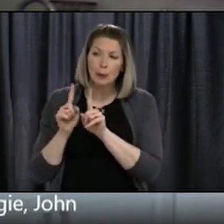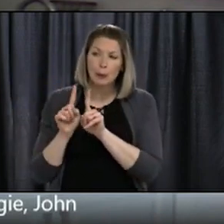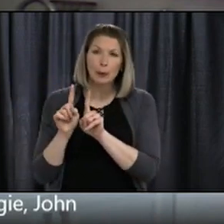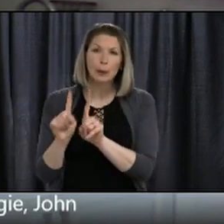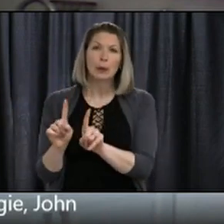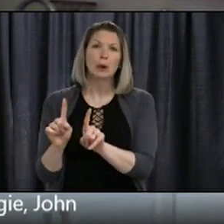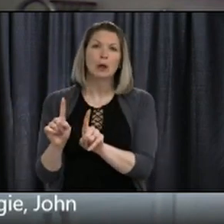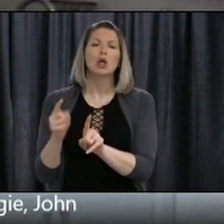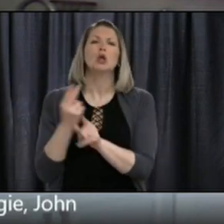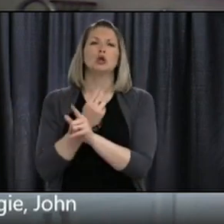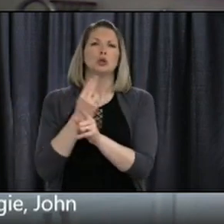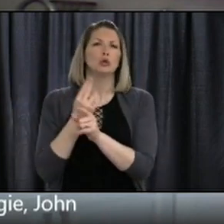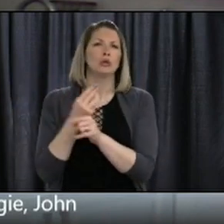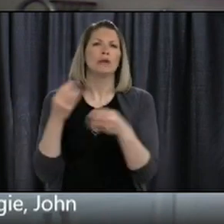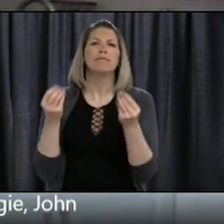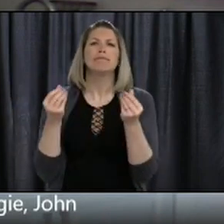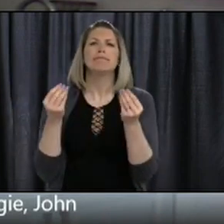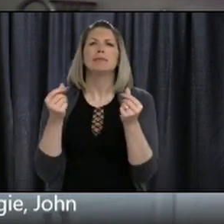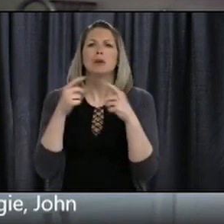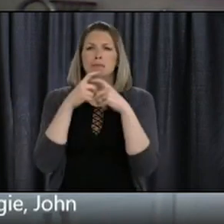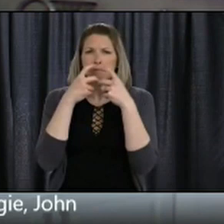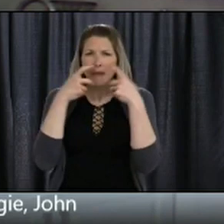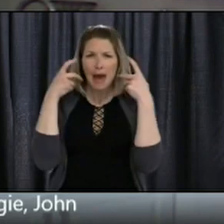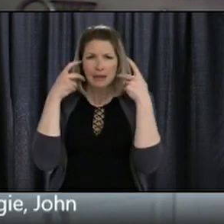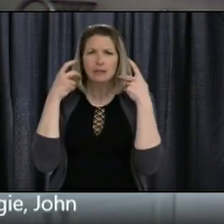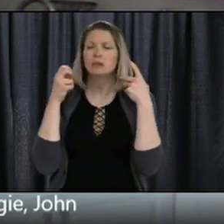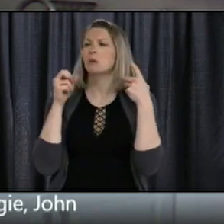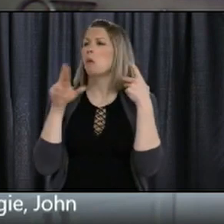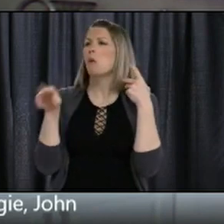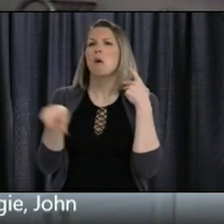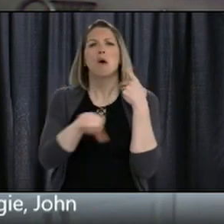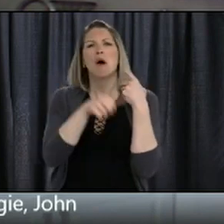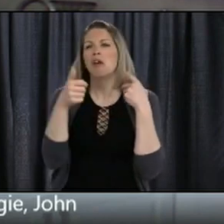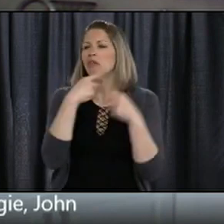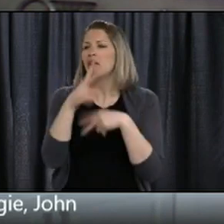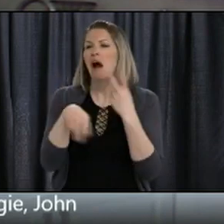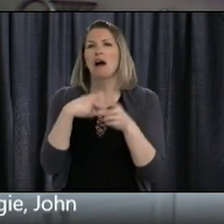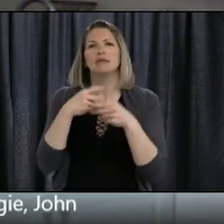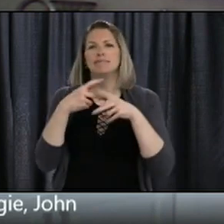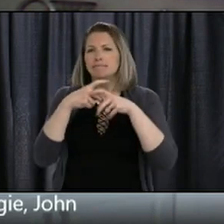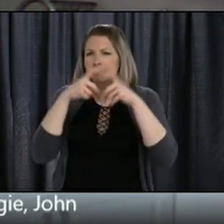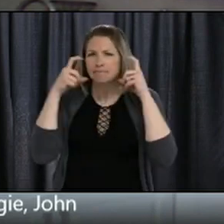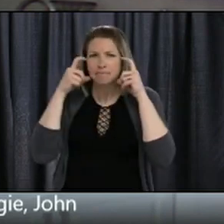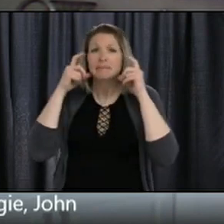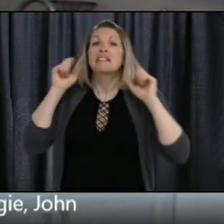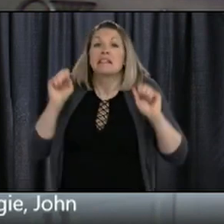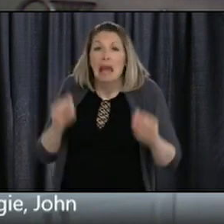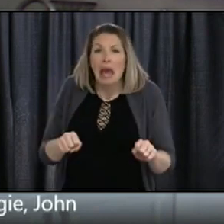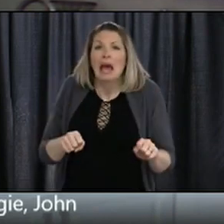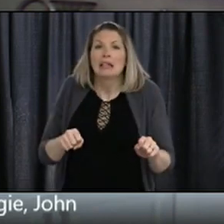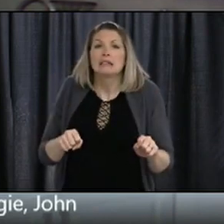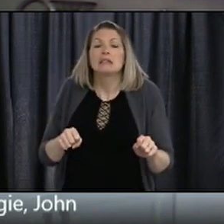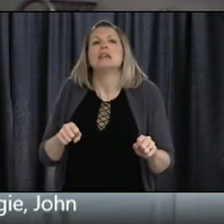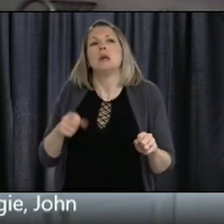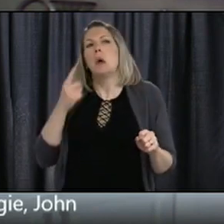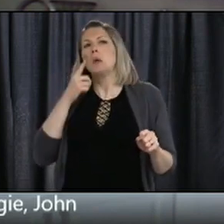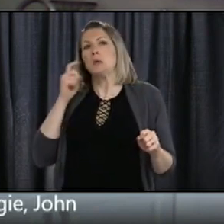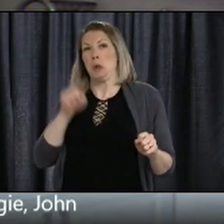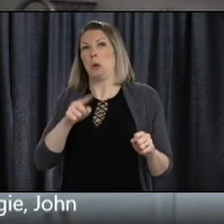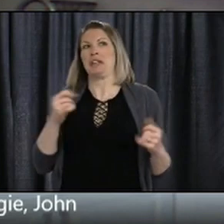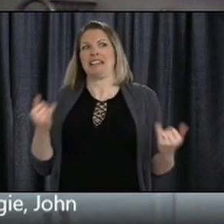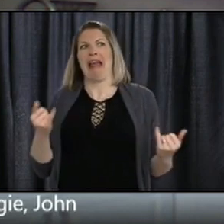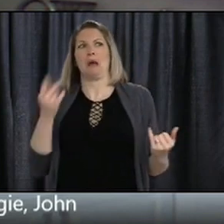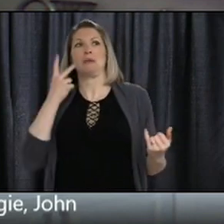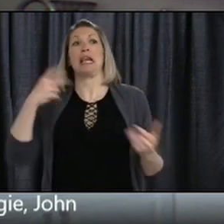best protection for others, not necessarily for yourselves. This, as you can see, is a communal effort, and without